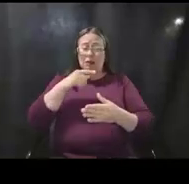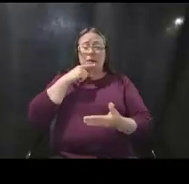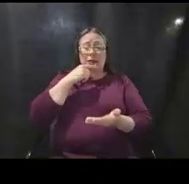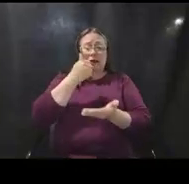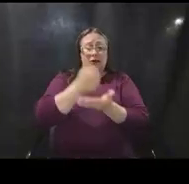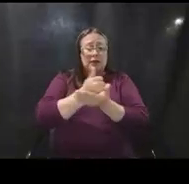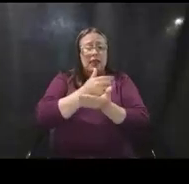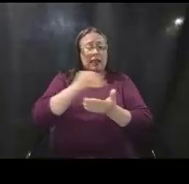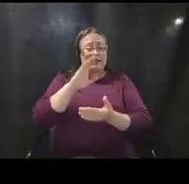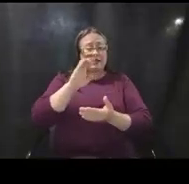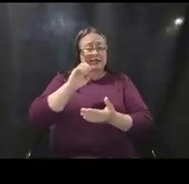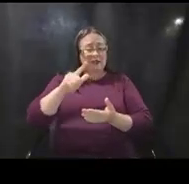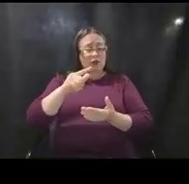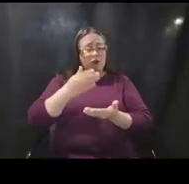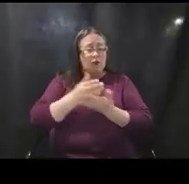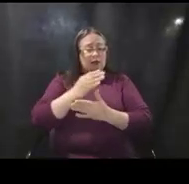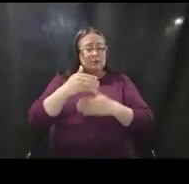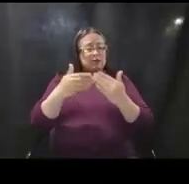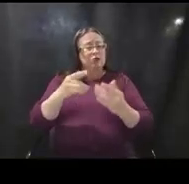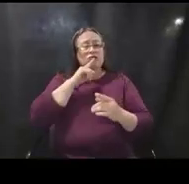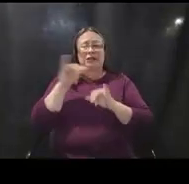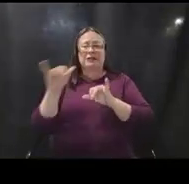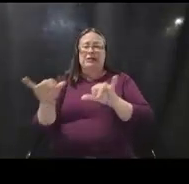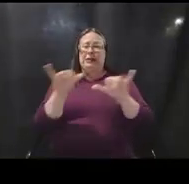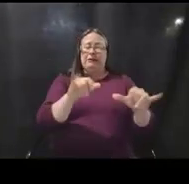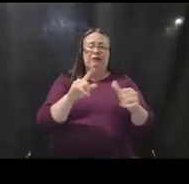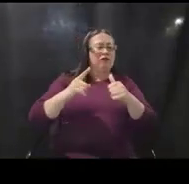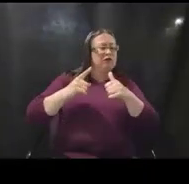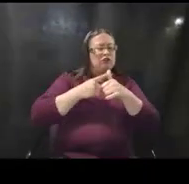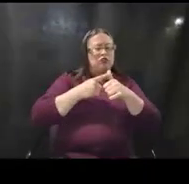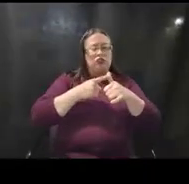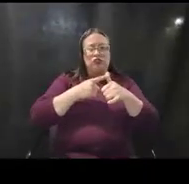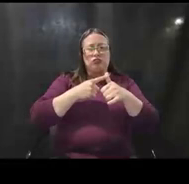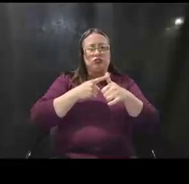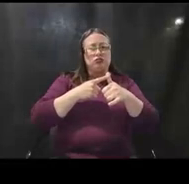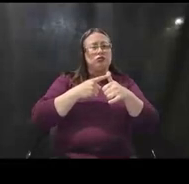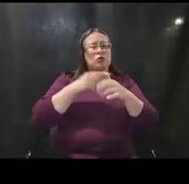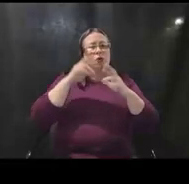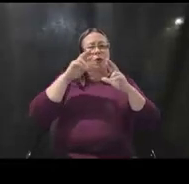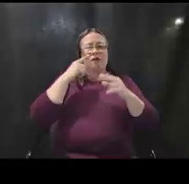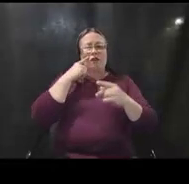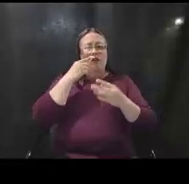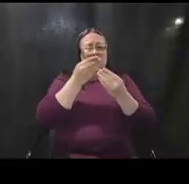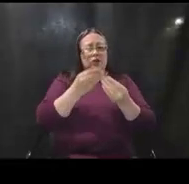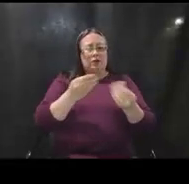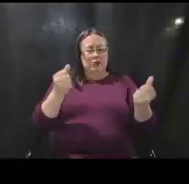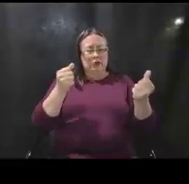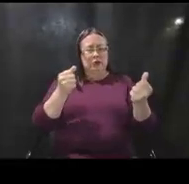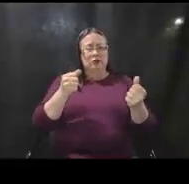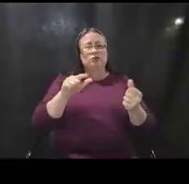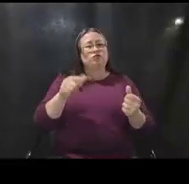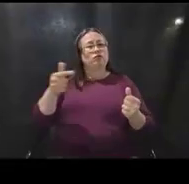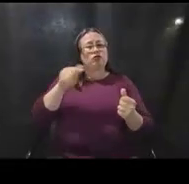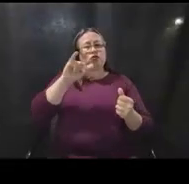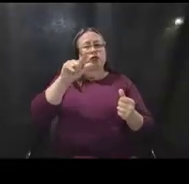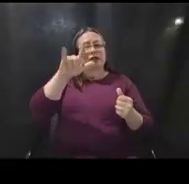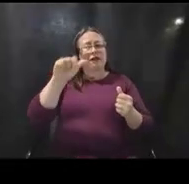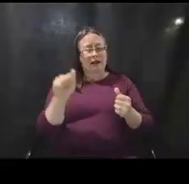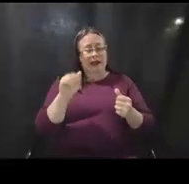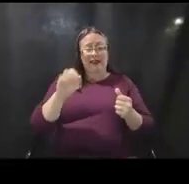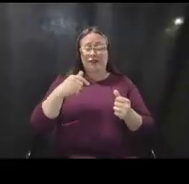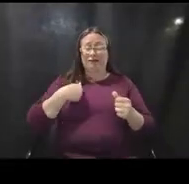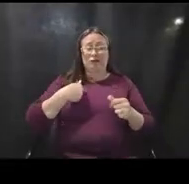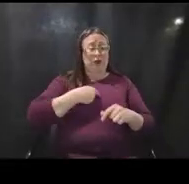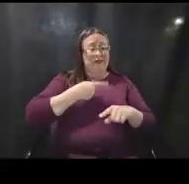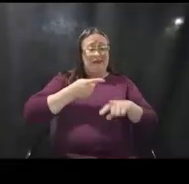within the civil rights process are the same, first and always on resolution. So, let me hand it over to Julia to talk about what happens if we can't